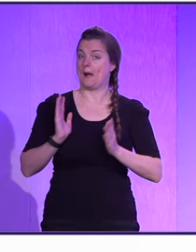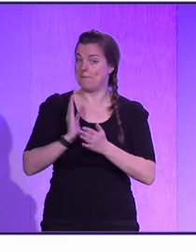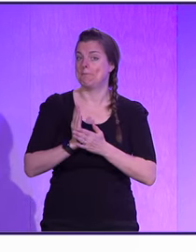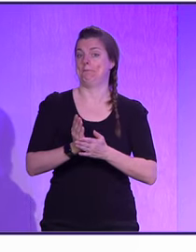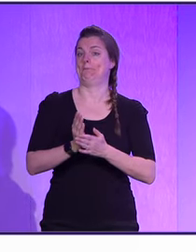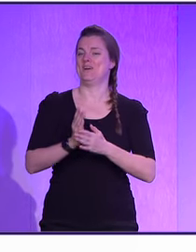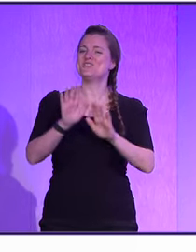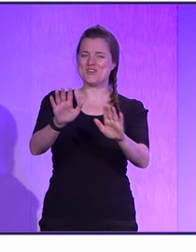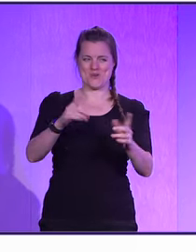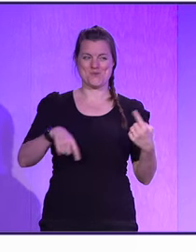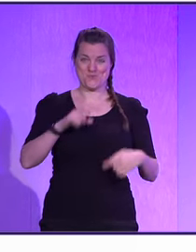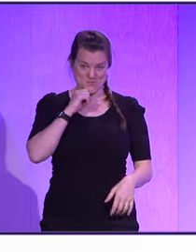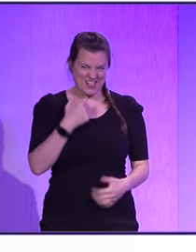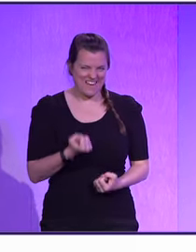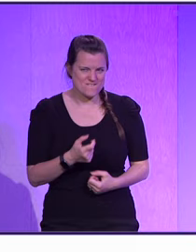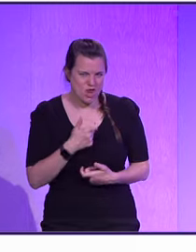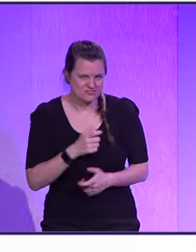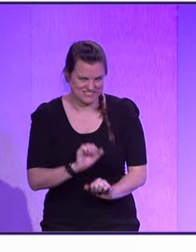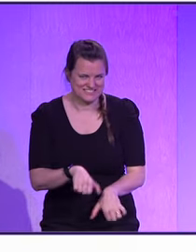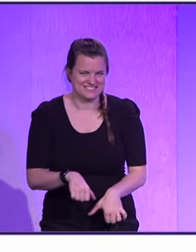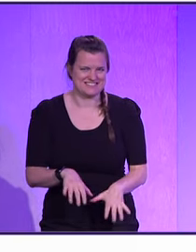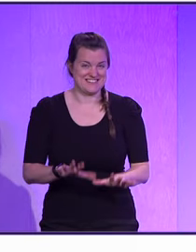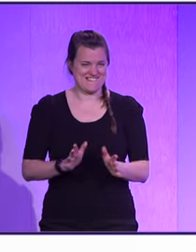So, we're going to have really fun, right?